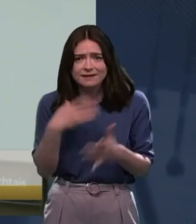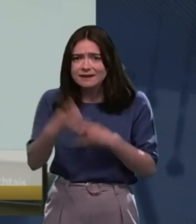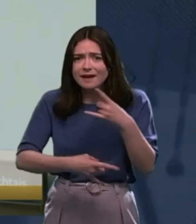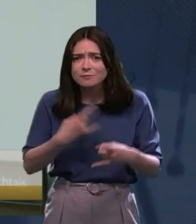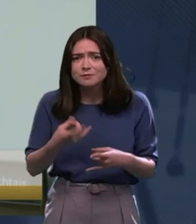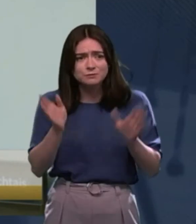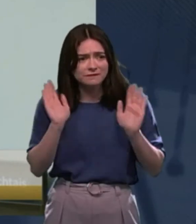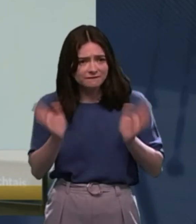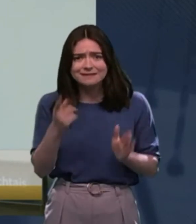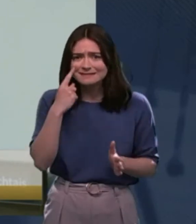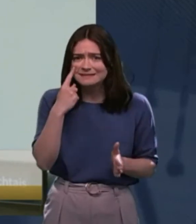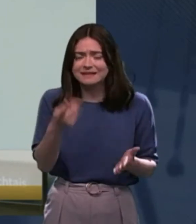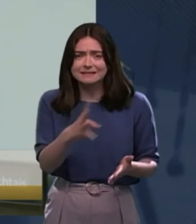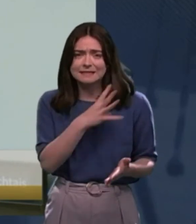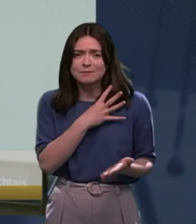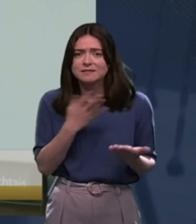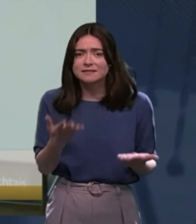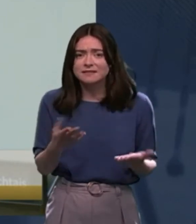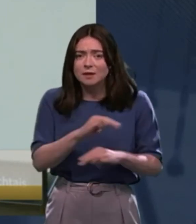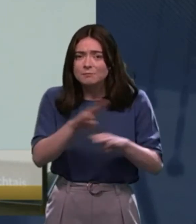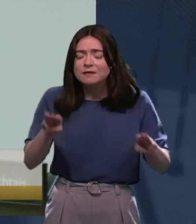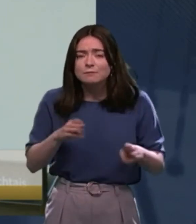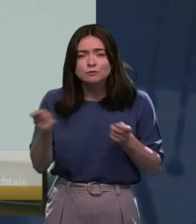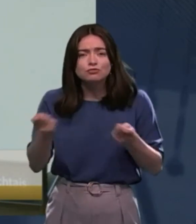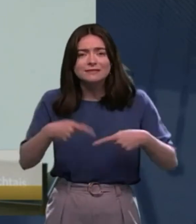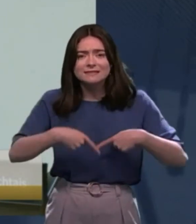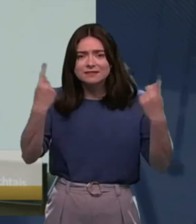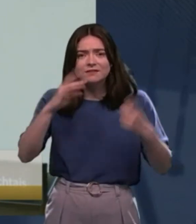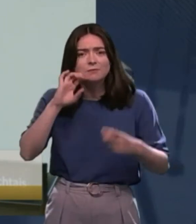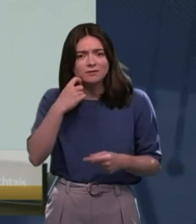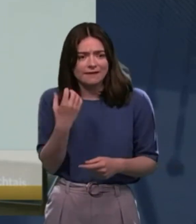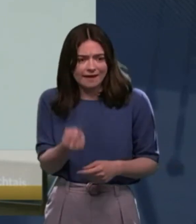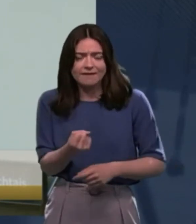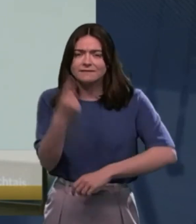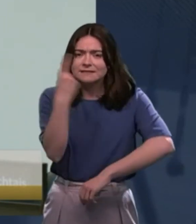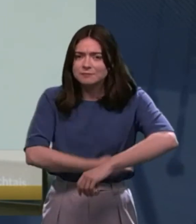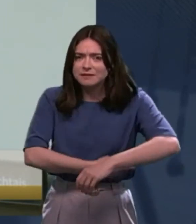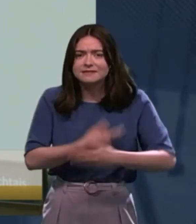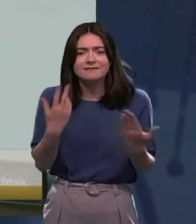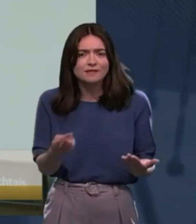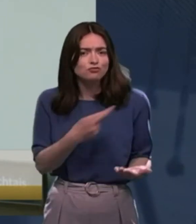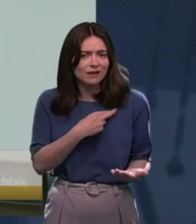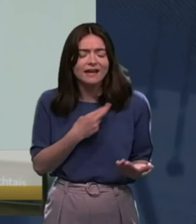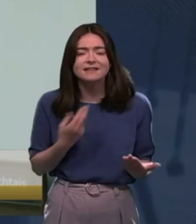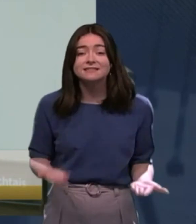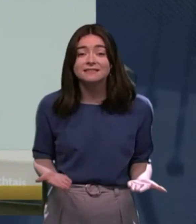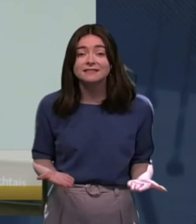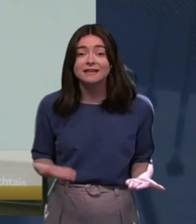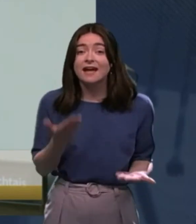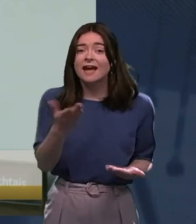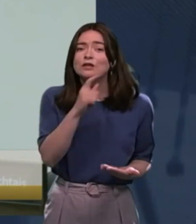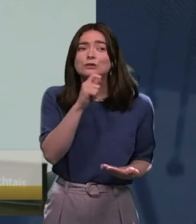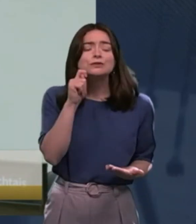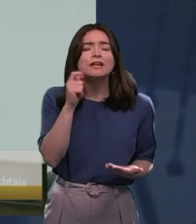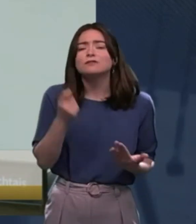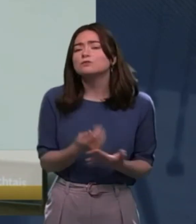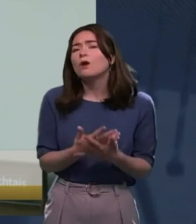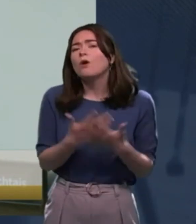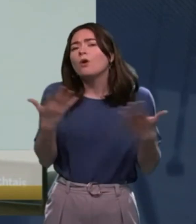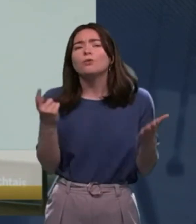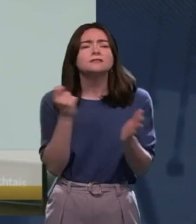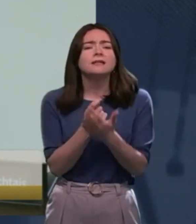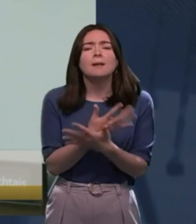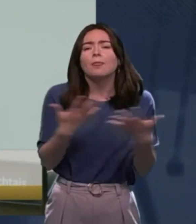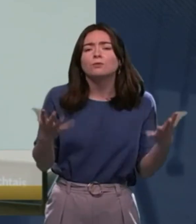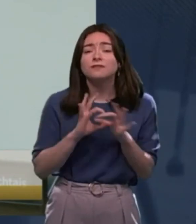We've heard that as a committee. People being treated differently because they have a disability is a reality. And to say that there was loads of time and loads of